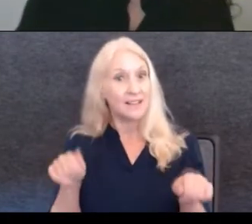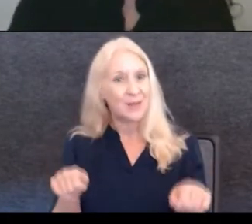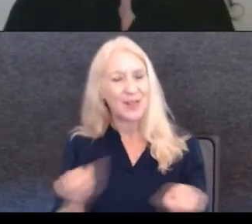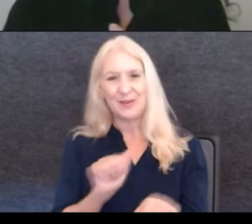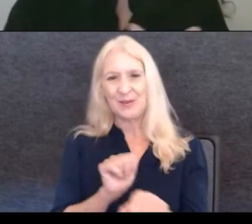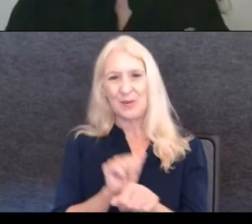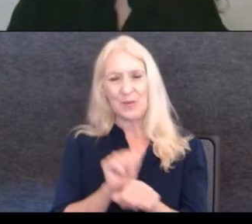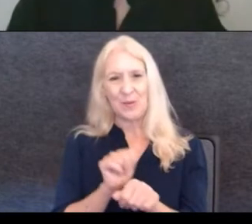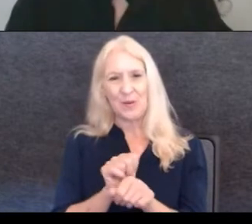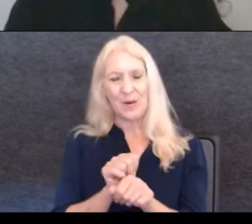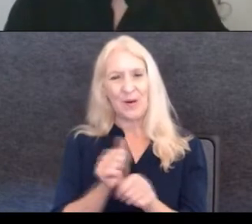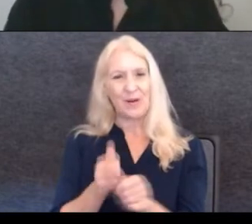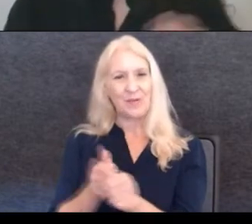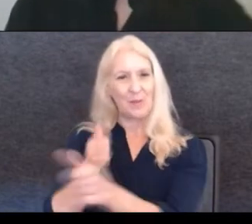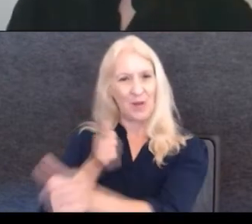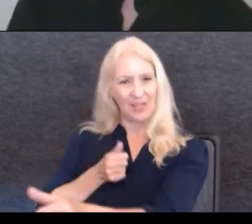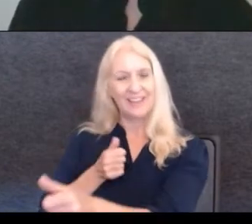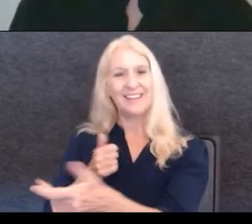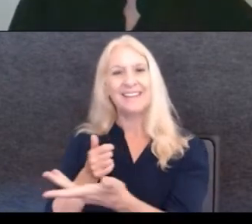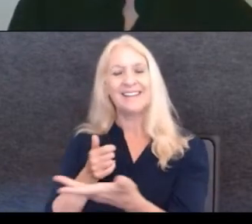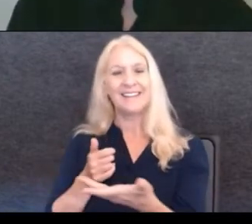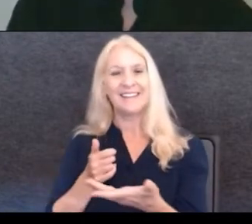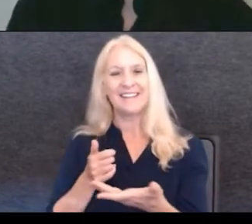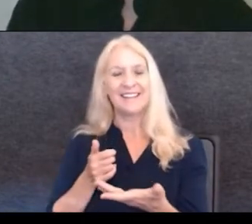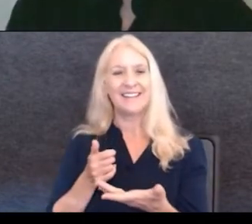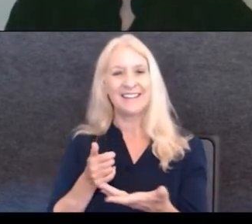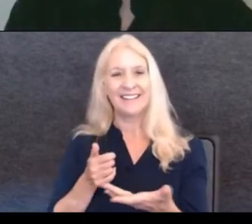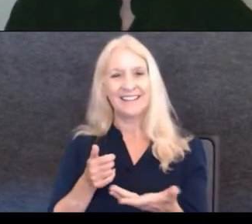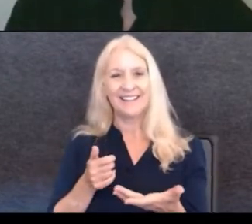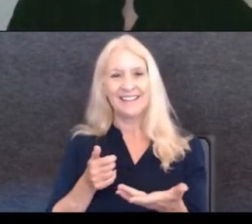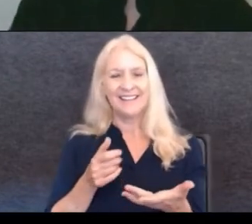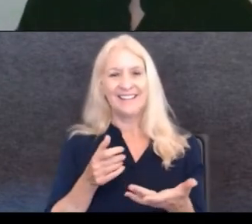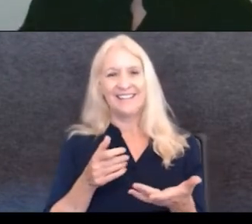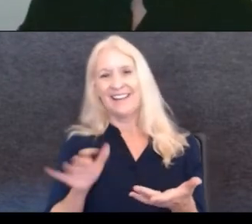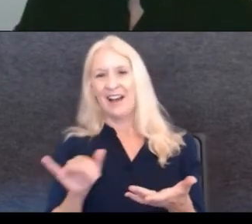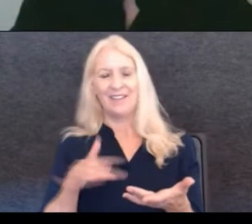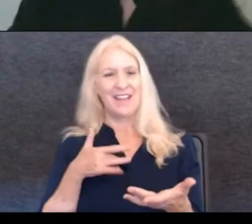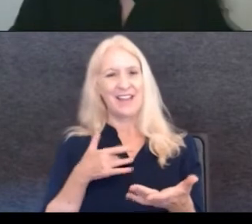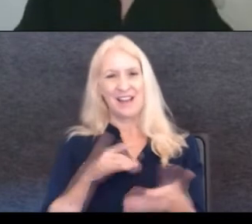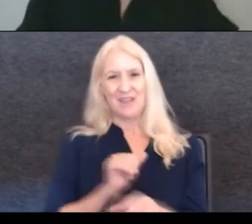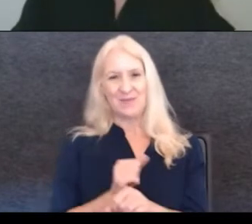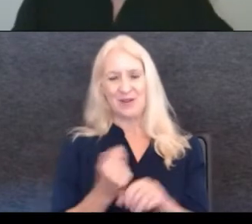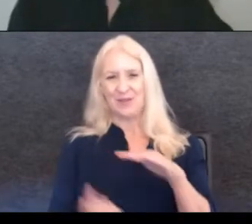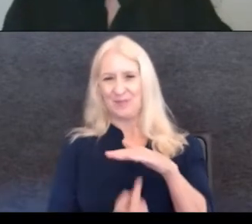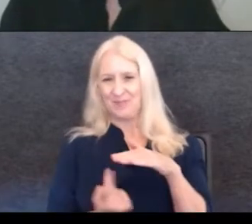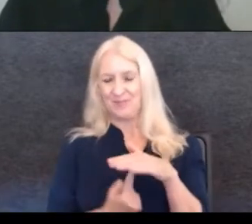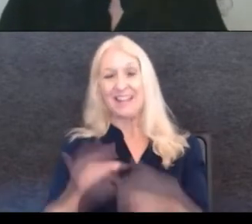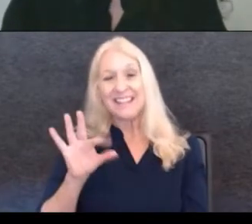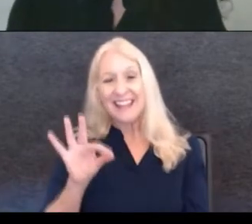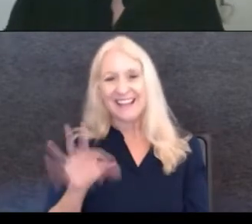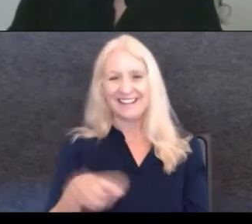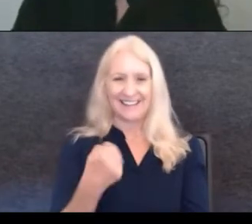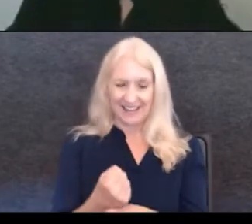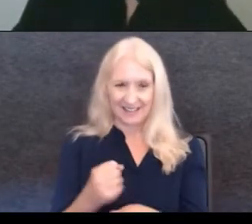remotely and, and I, I like to say I've been in quarantine for nine years. Right. And you're like,